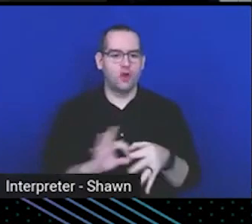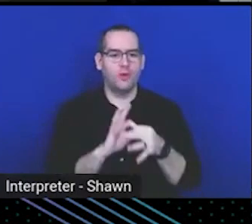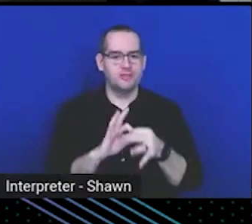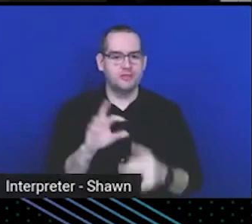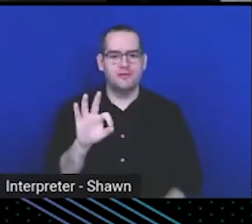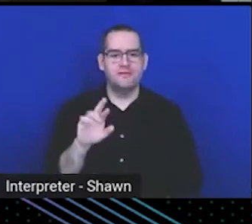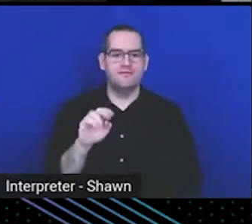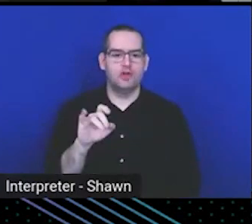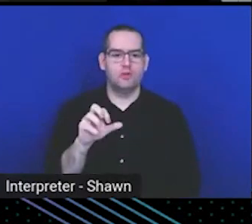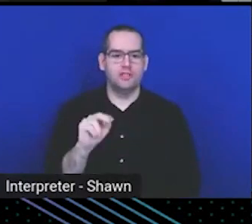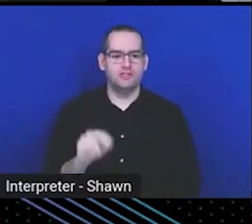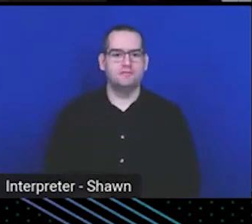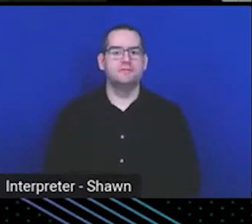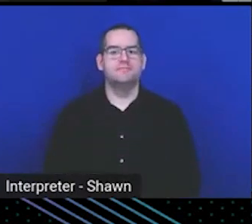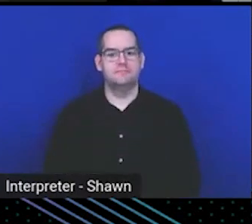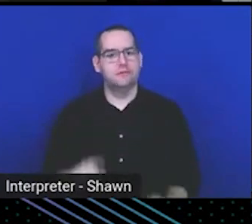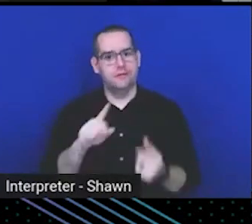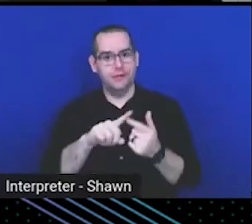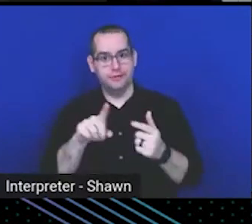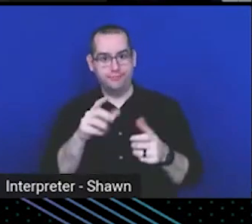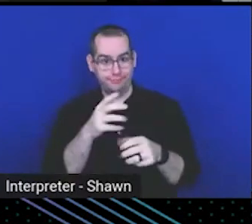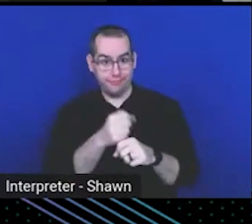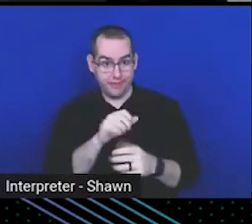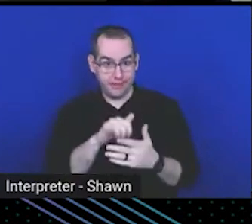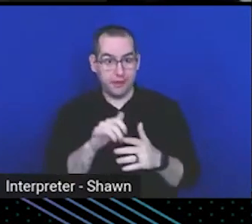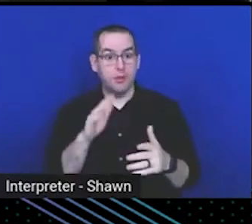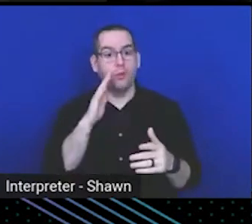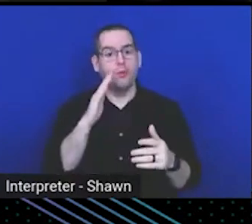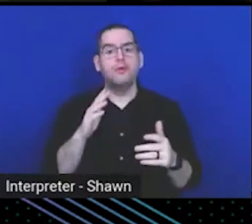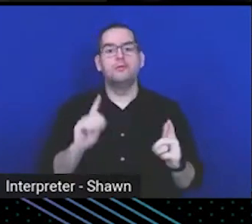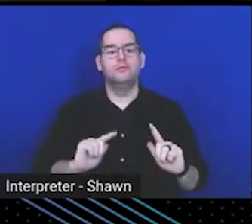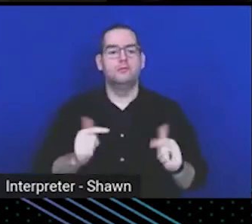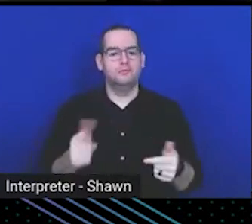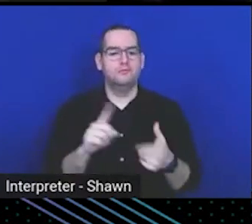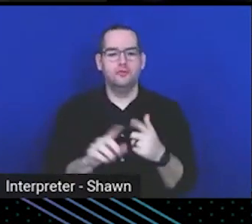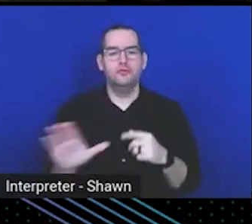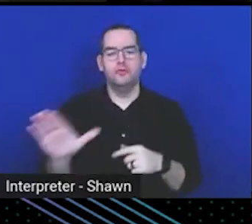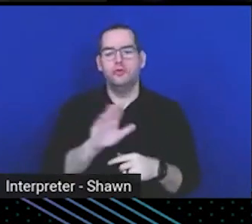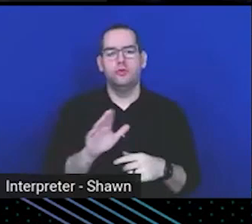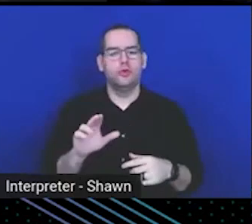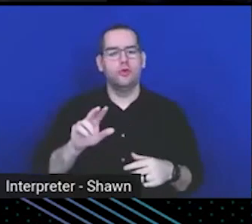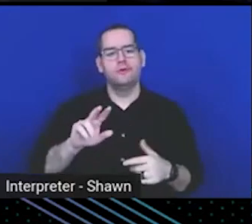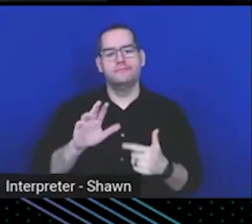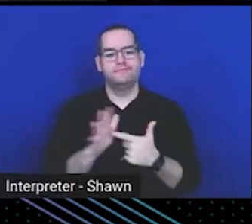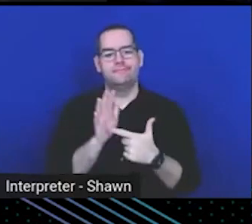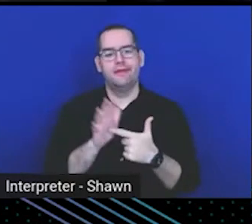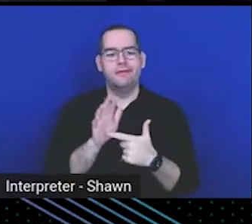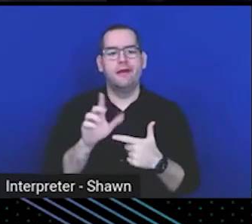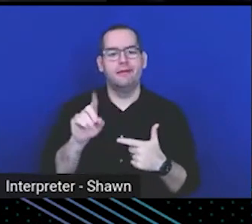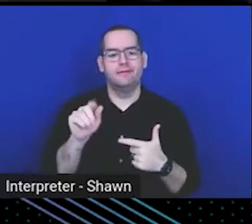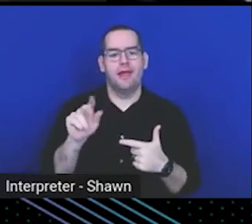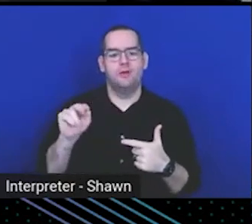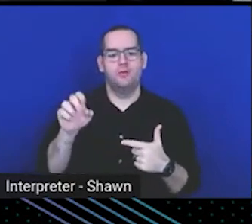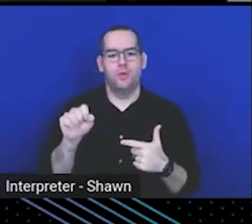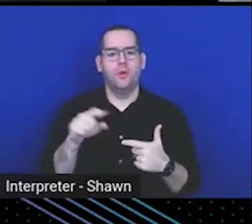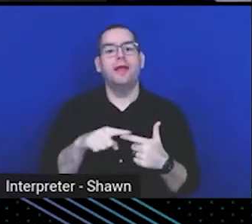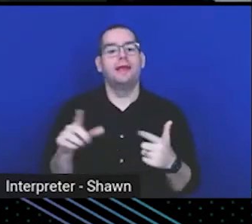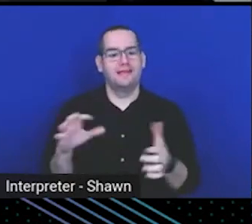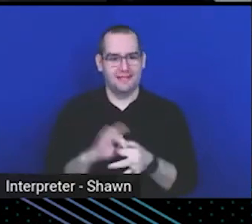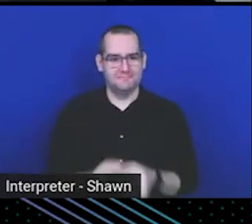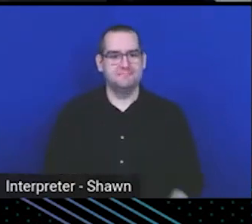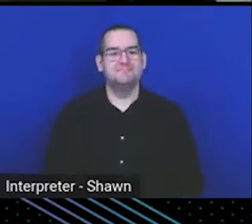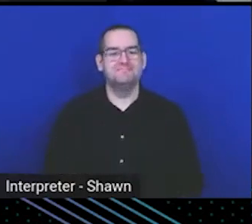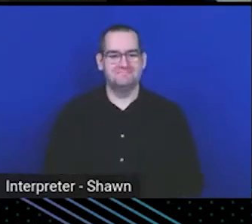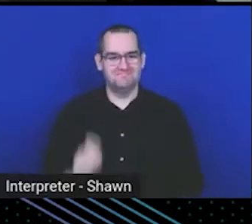So that's kind of the magic, you grab that and you roll that out to your secondary data center nodes, restart the service and it connects. Pretty cool.